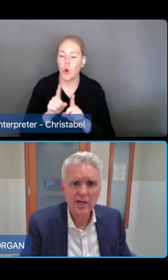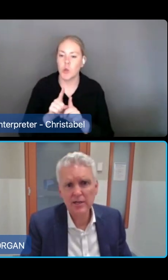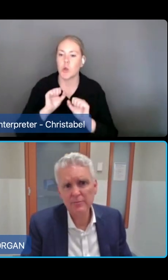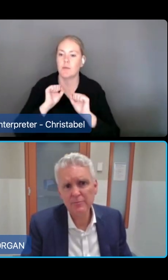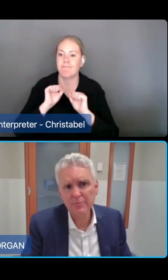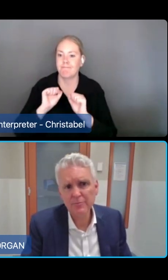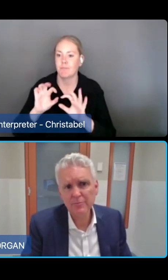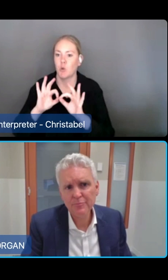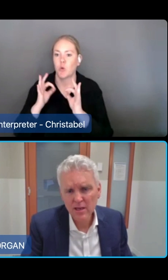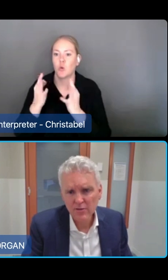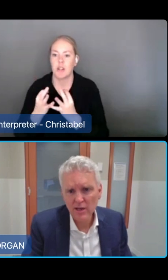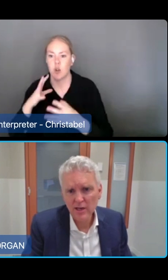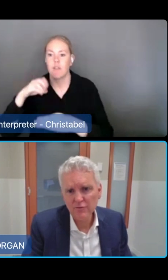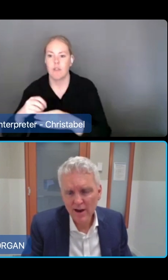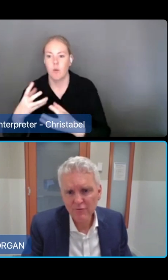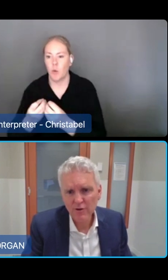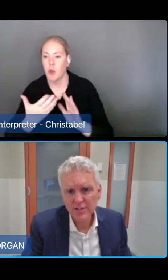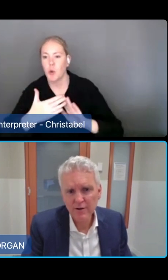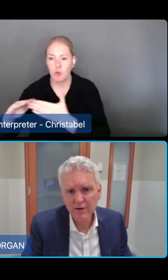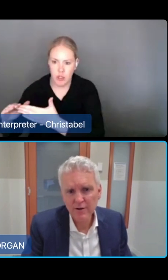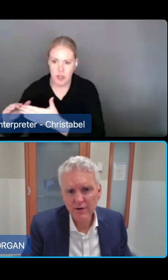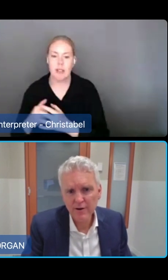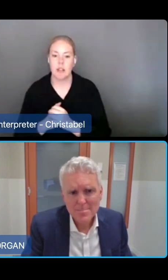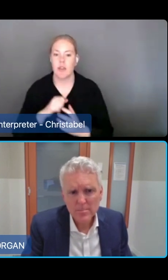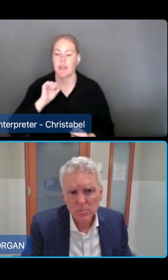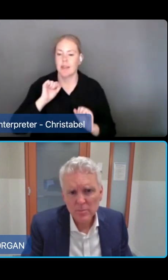criteria.